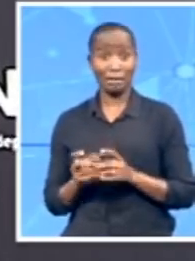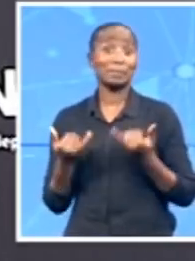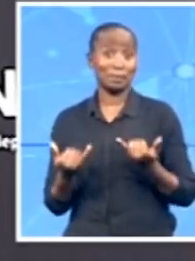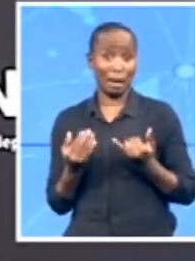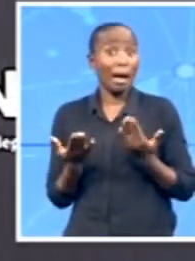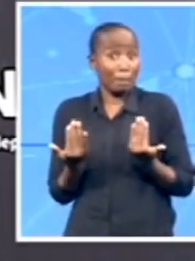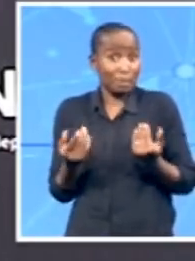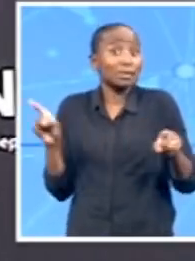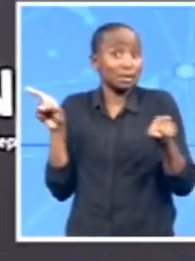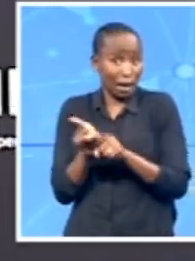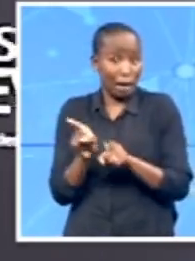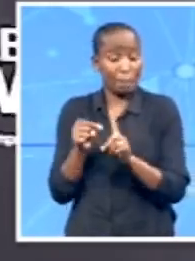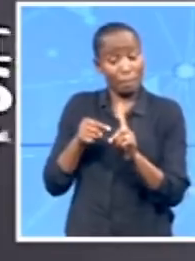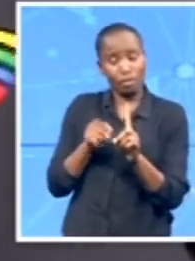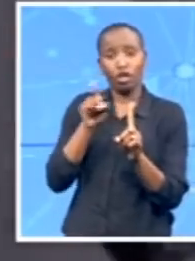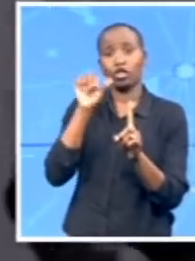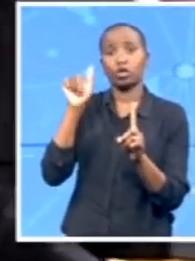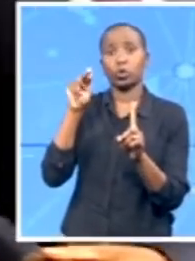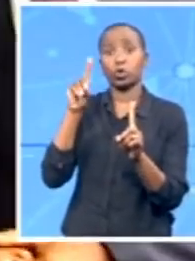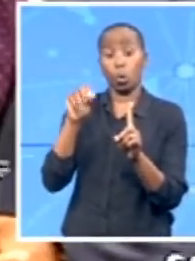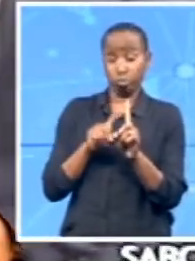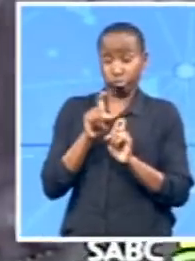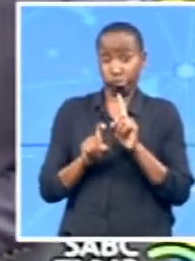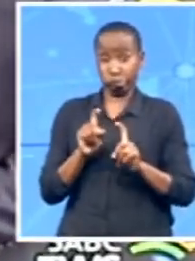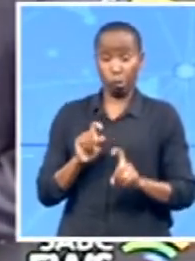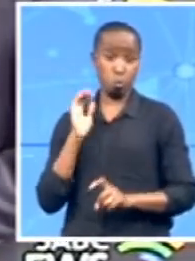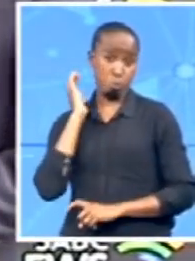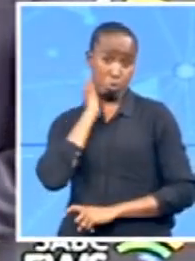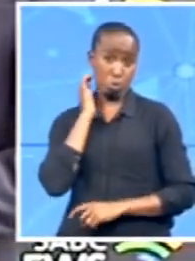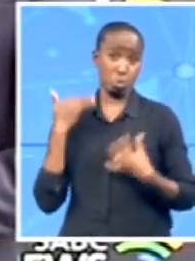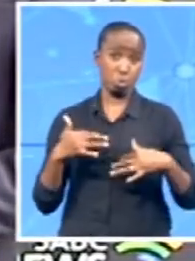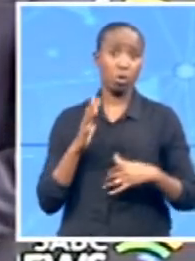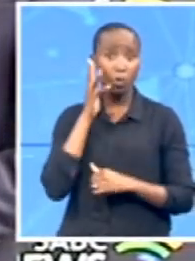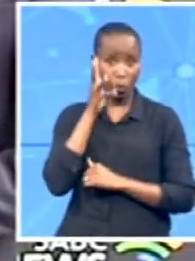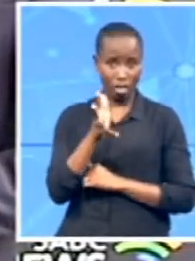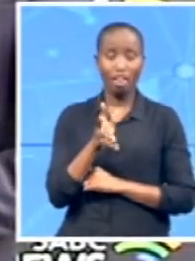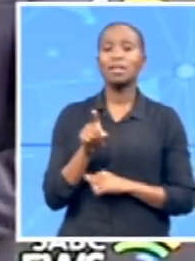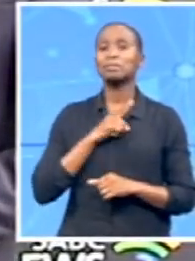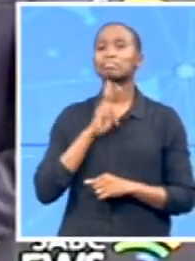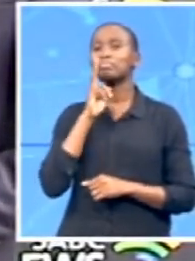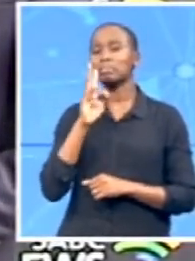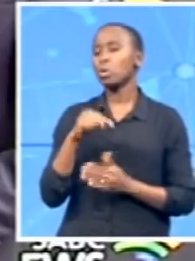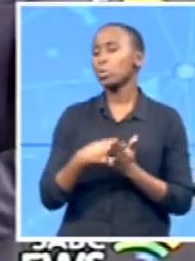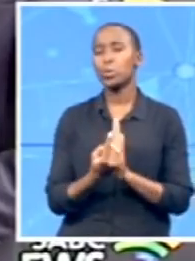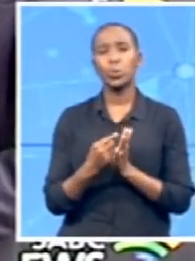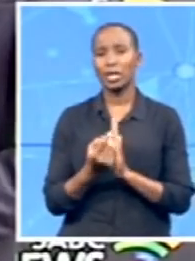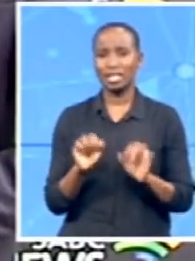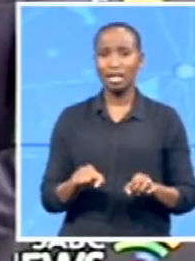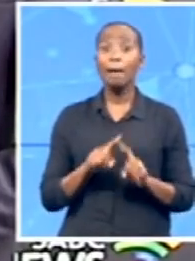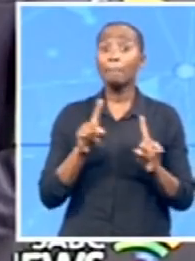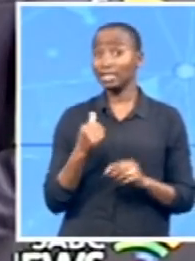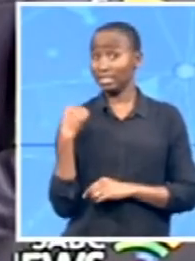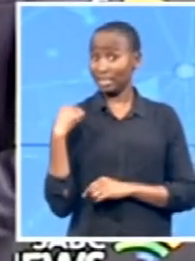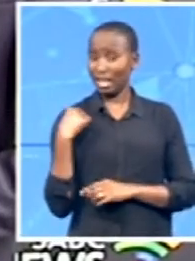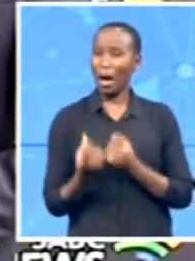Begazili speaking to us here. We've spoken through the week. Let's start with yesterday. You know, quite a dramatic day with a lot of questions.